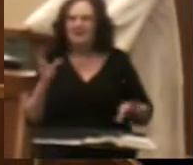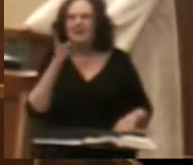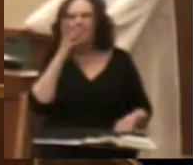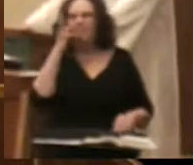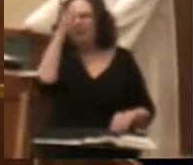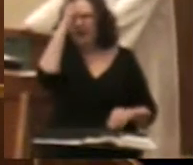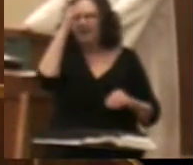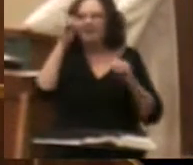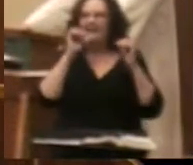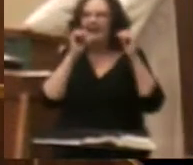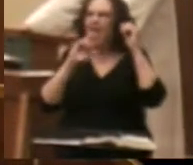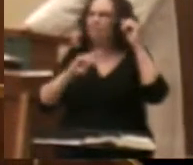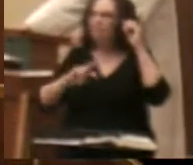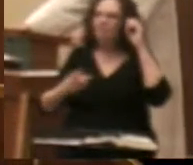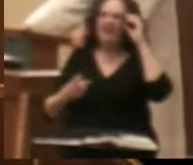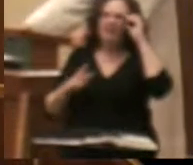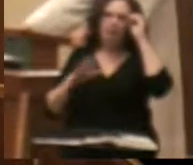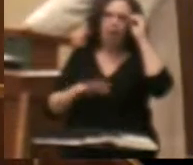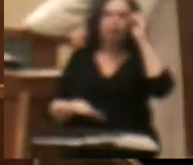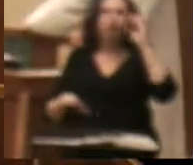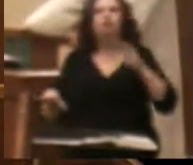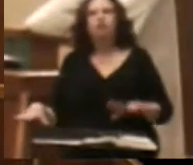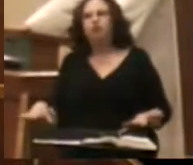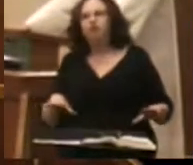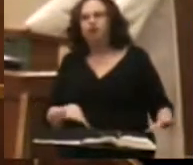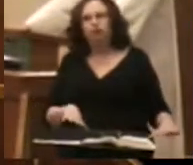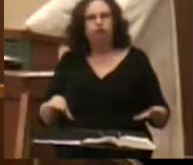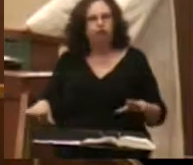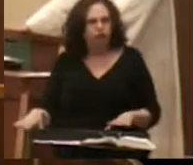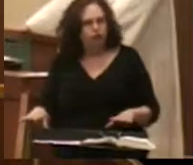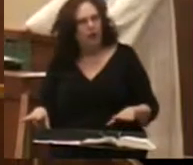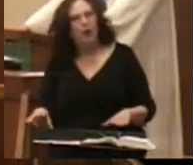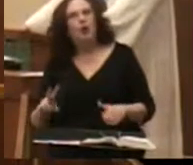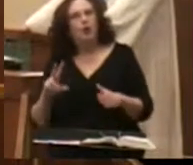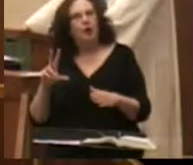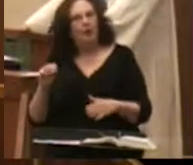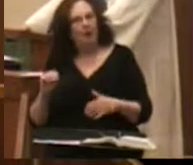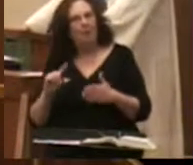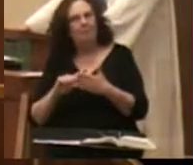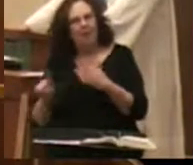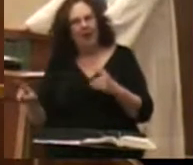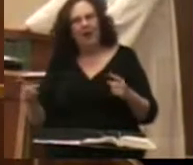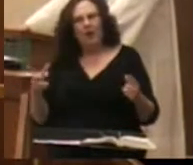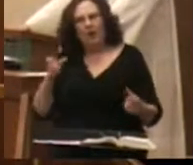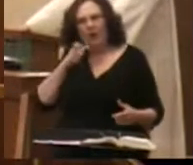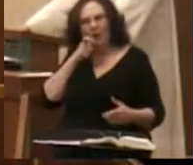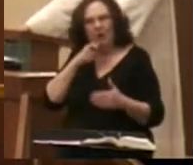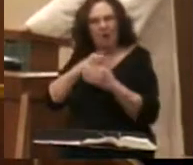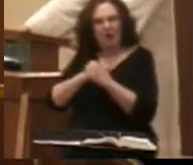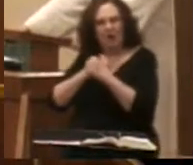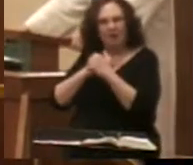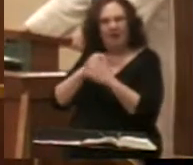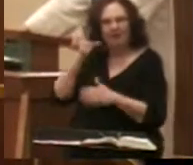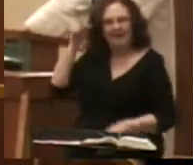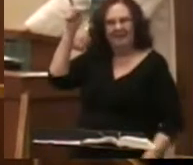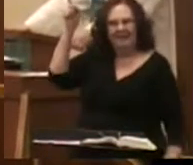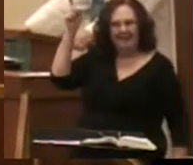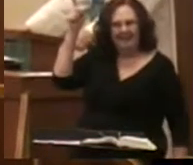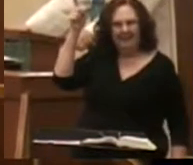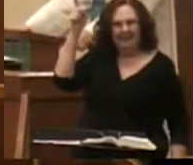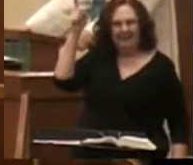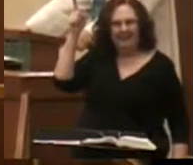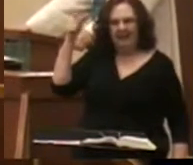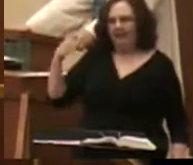not into complacency but freeing us to know that only he deserves worship. Yes he will use us